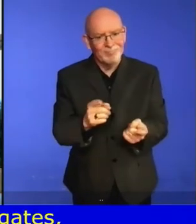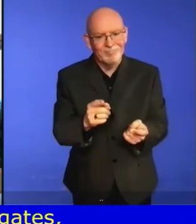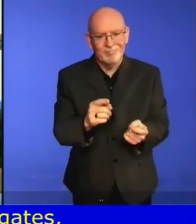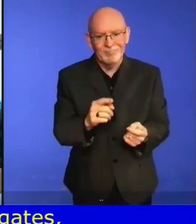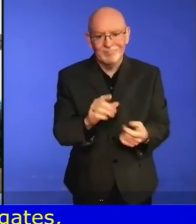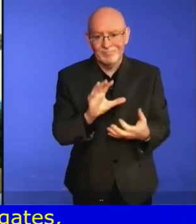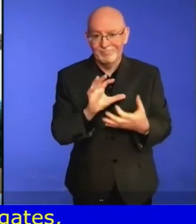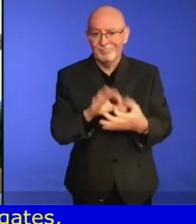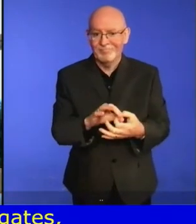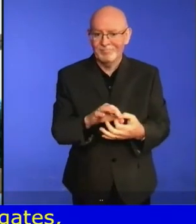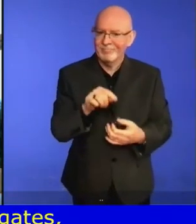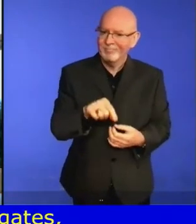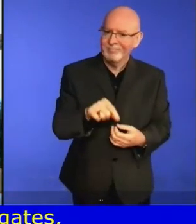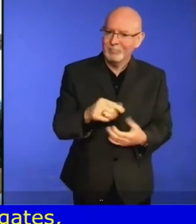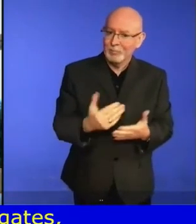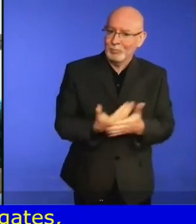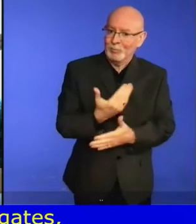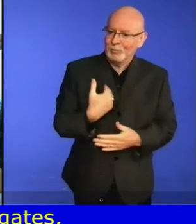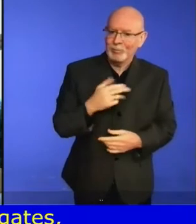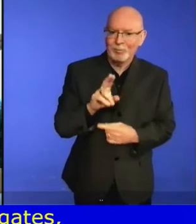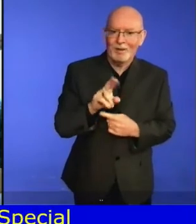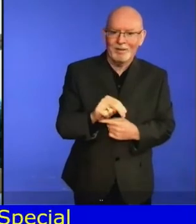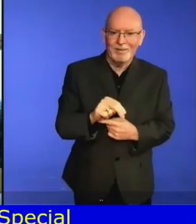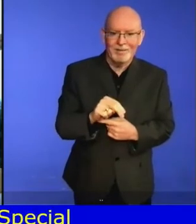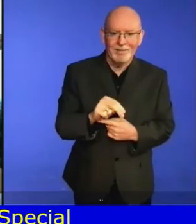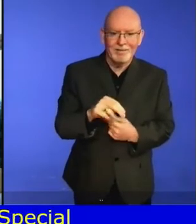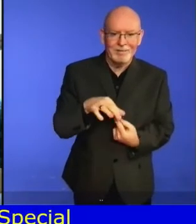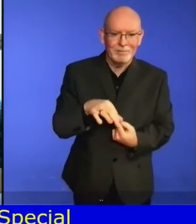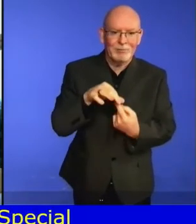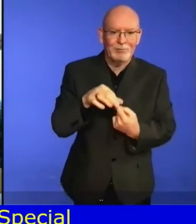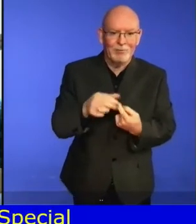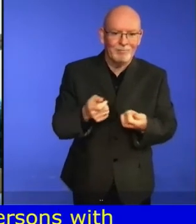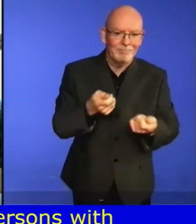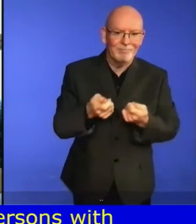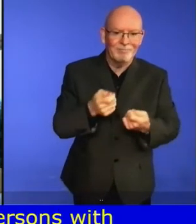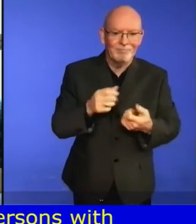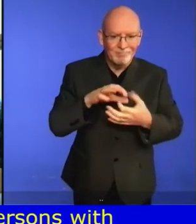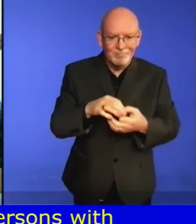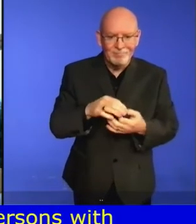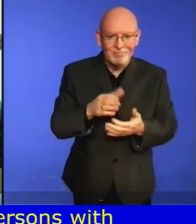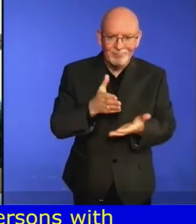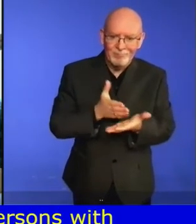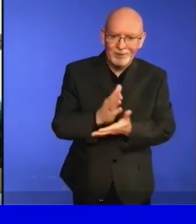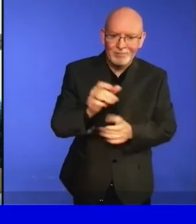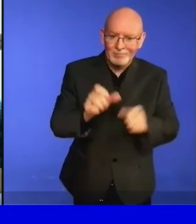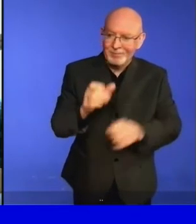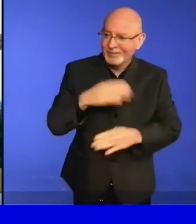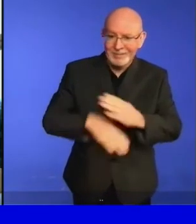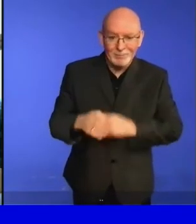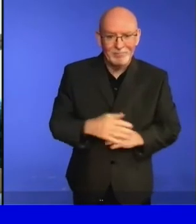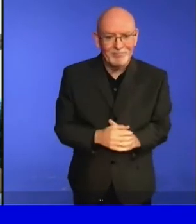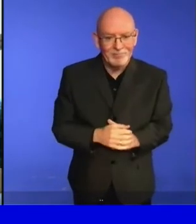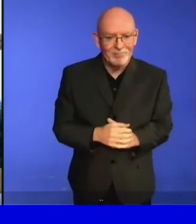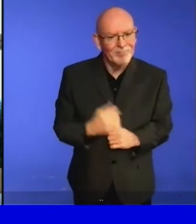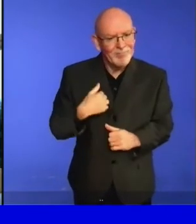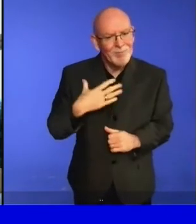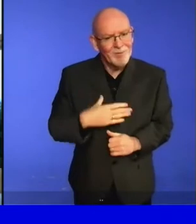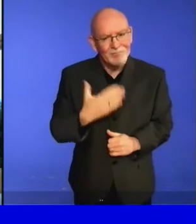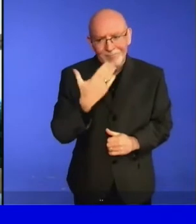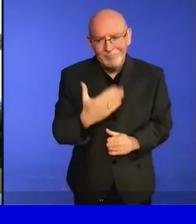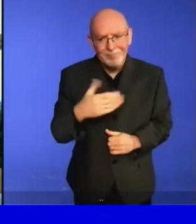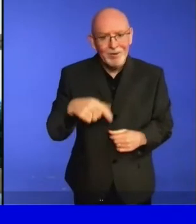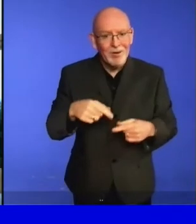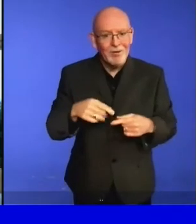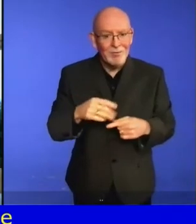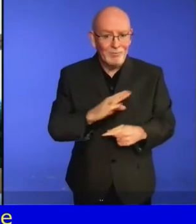to thank the Bureau for the invitation to participate in the opening of the Conference of States Parties to the Convention on the Rights of